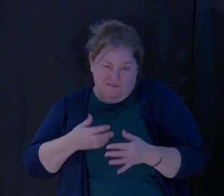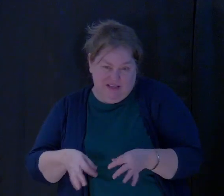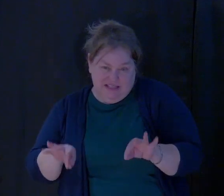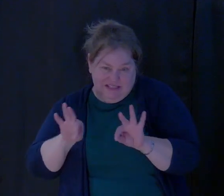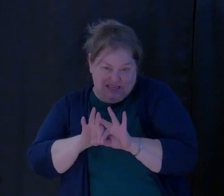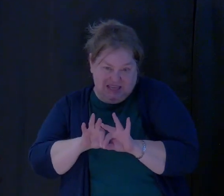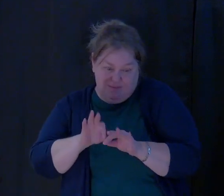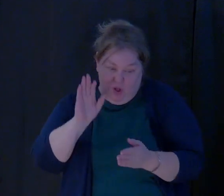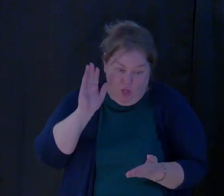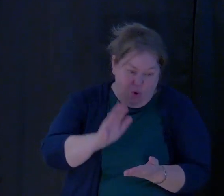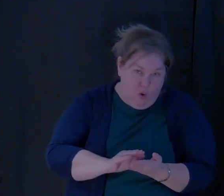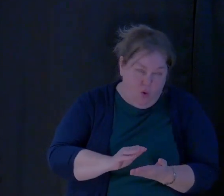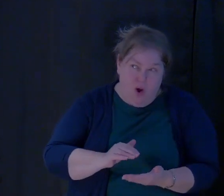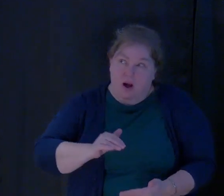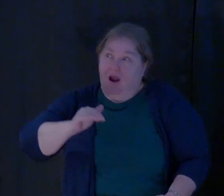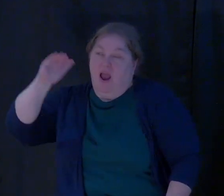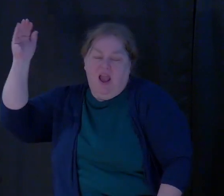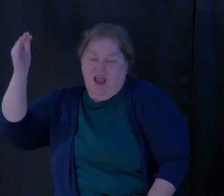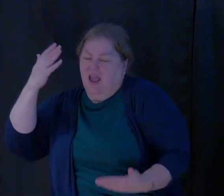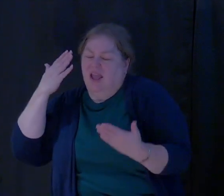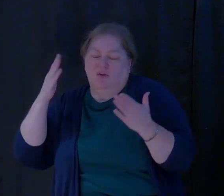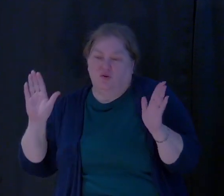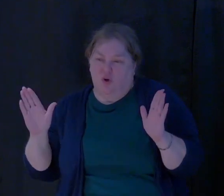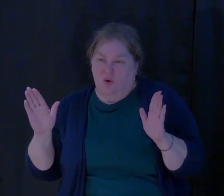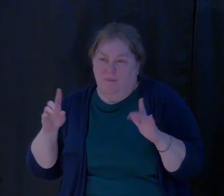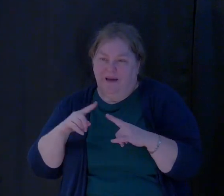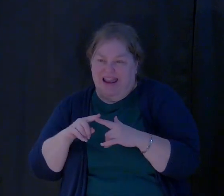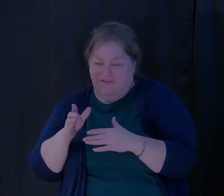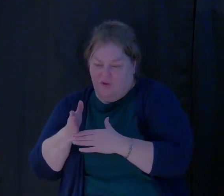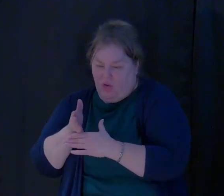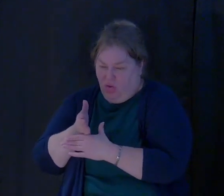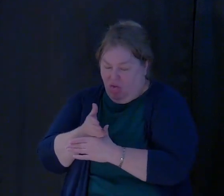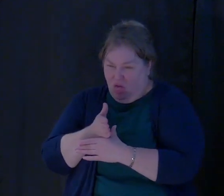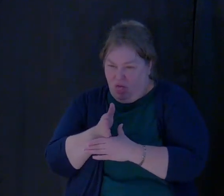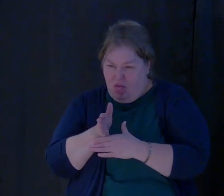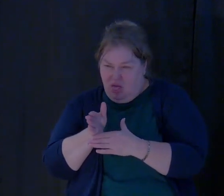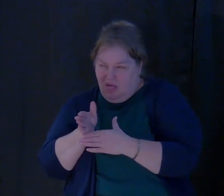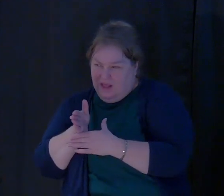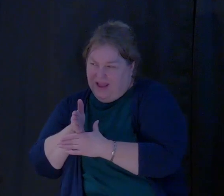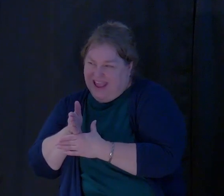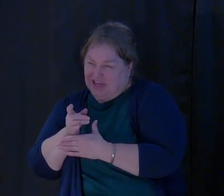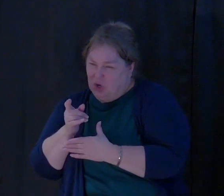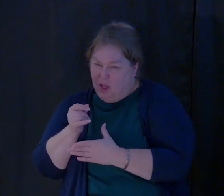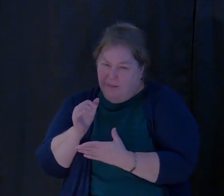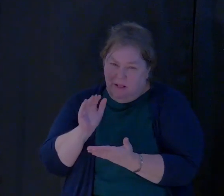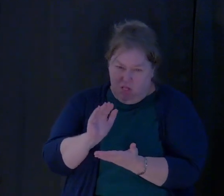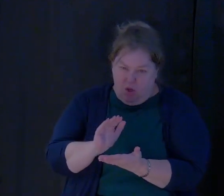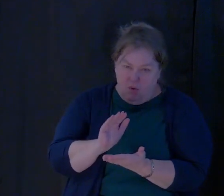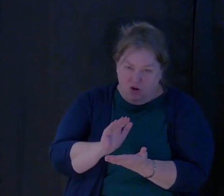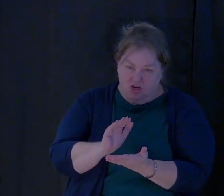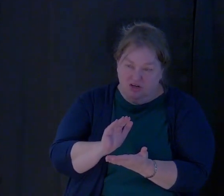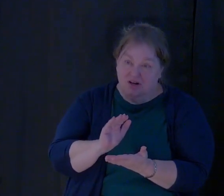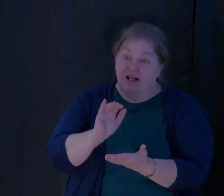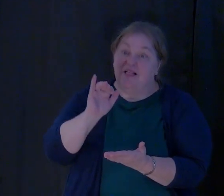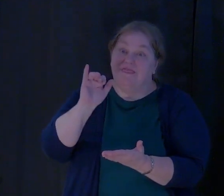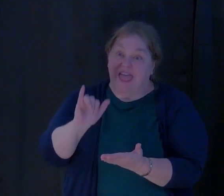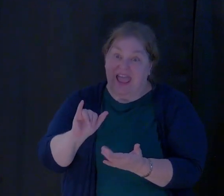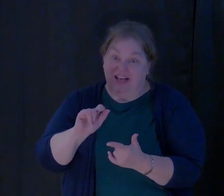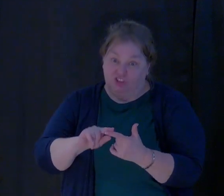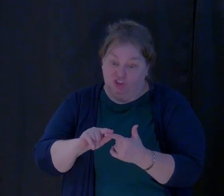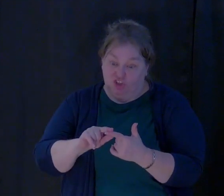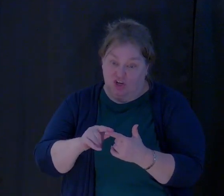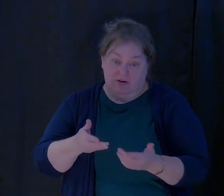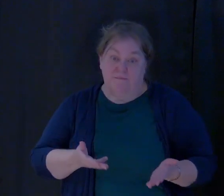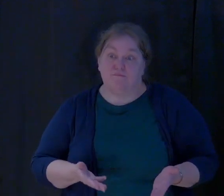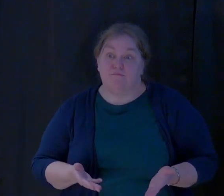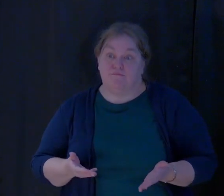low or high or where you're at, but if you're laying in the lower qualities of self-esteem in life, that there should take you up two or